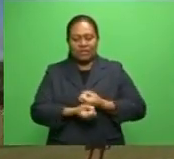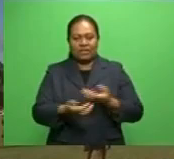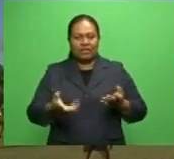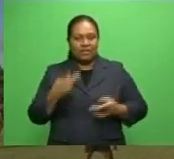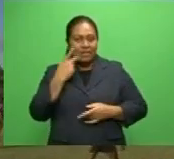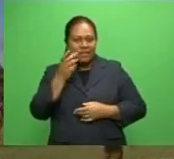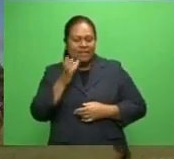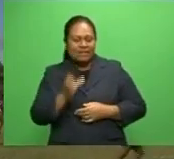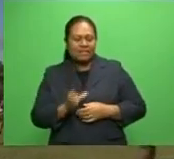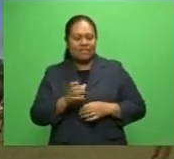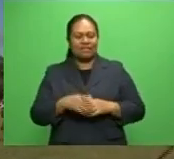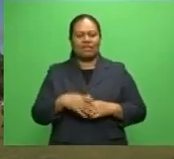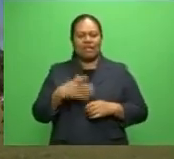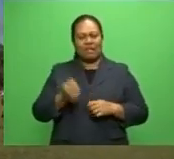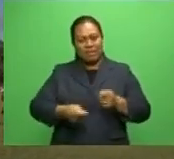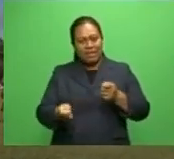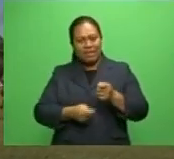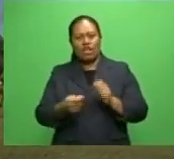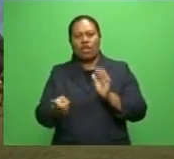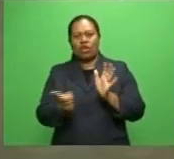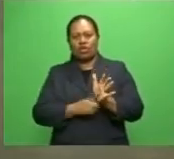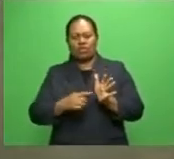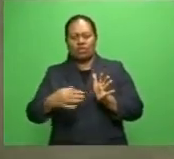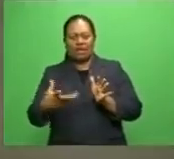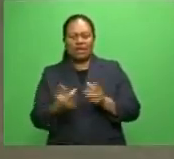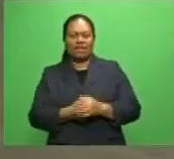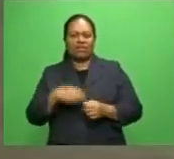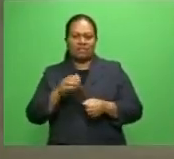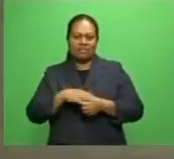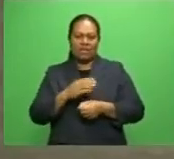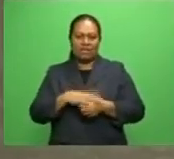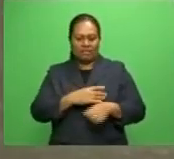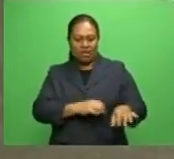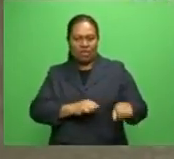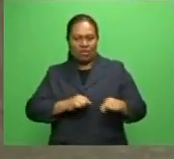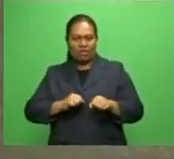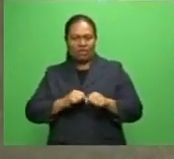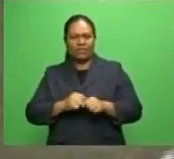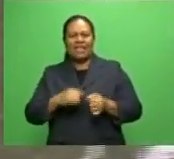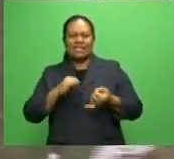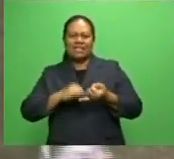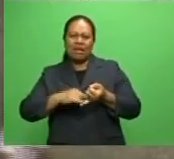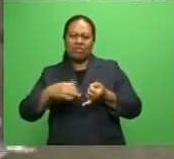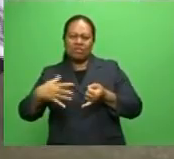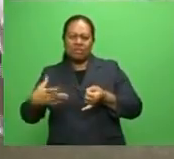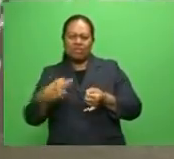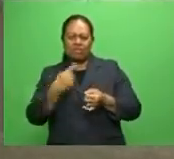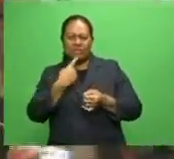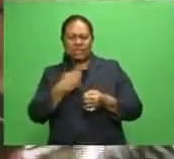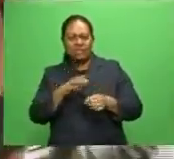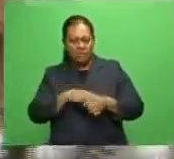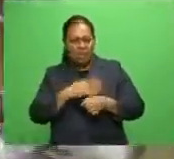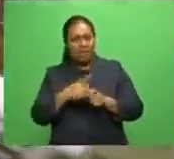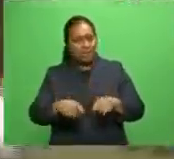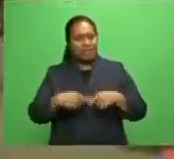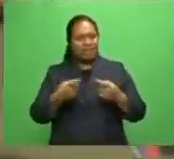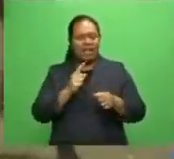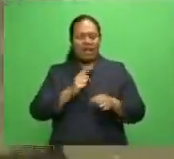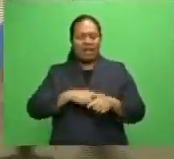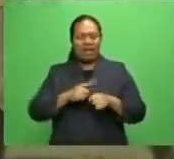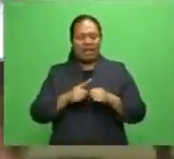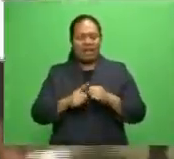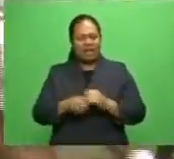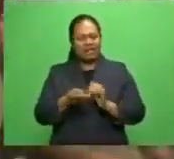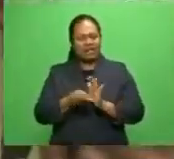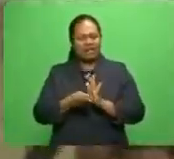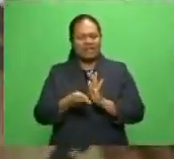conceded a penalty seeing Lutumailangi equalize again for the host. Samu Samu Vondre's drop goal made a difference in the last minute of play as